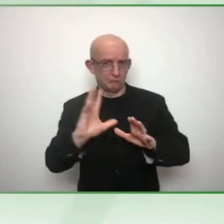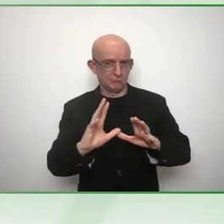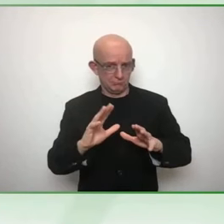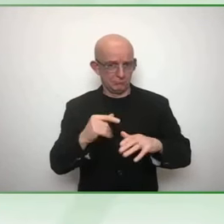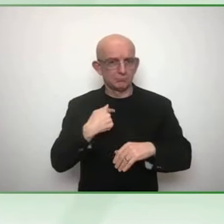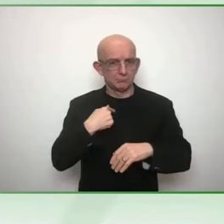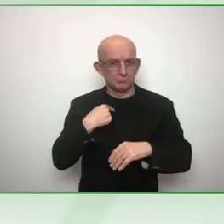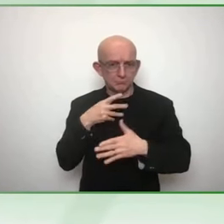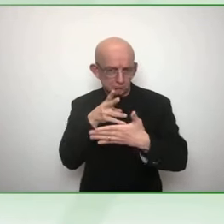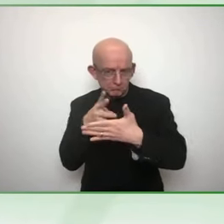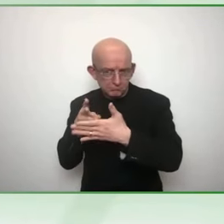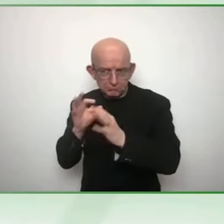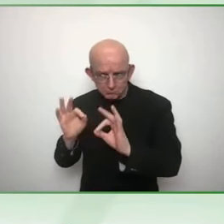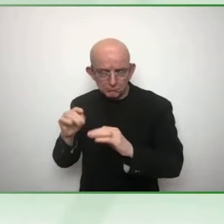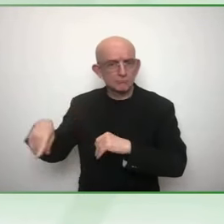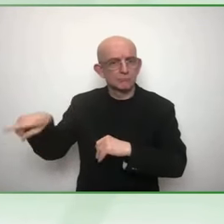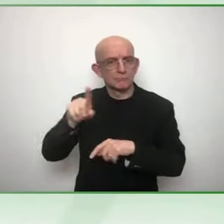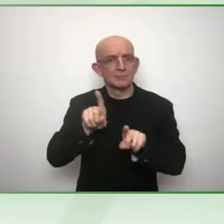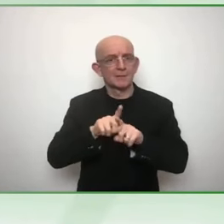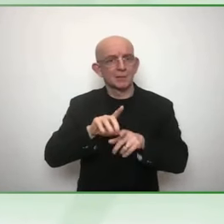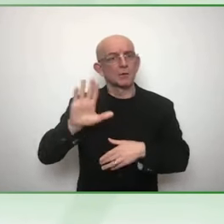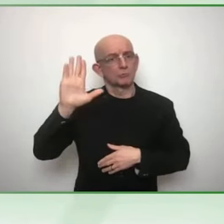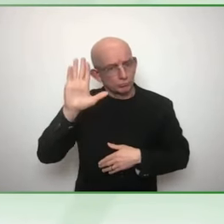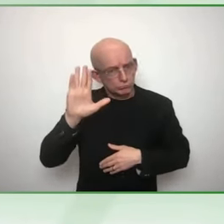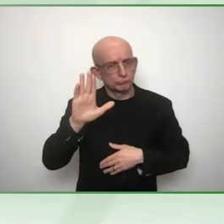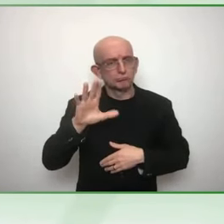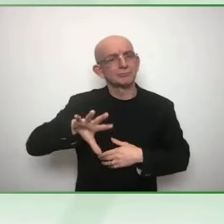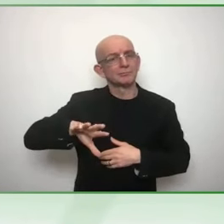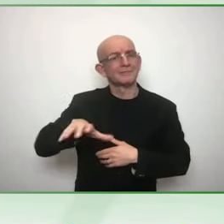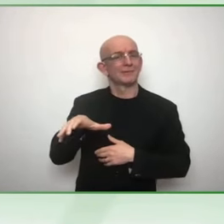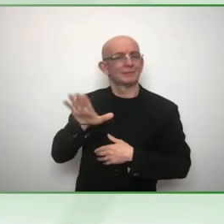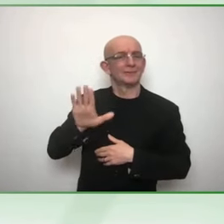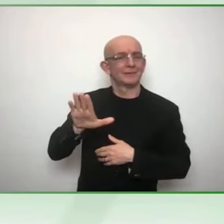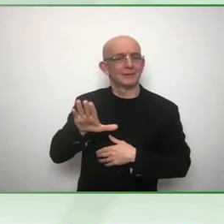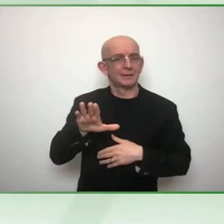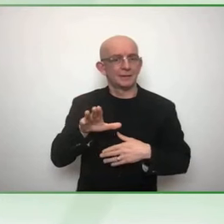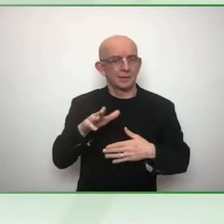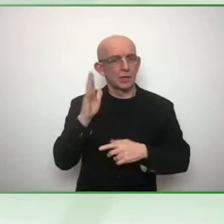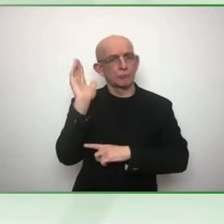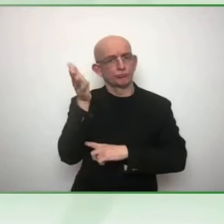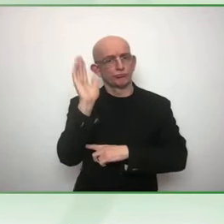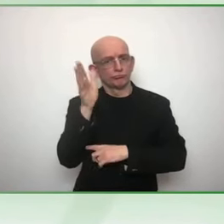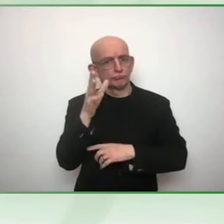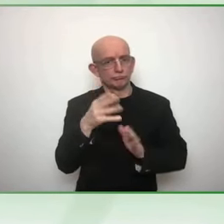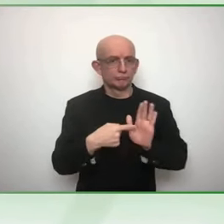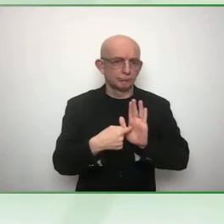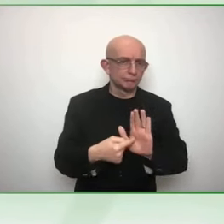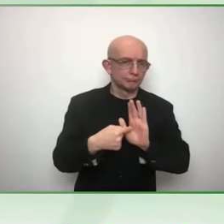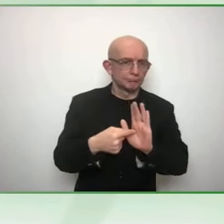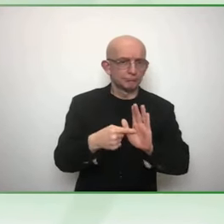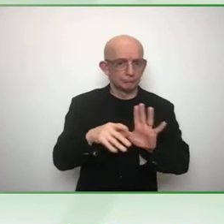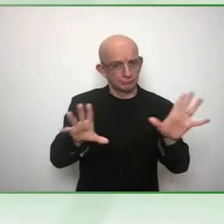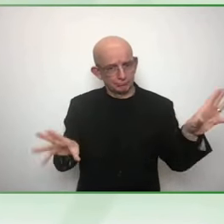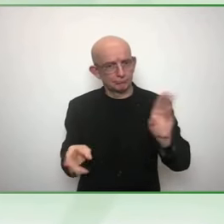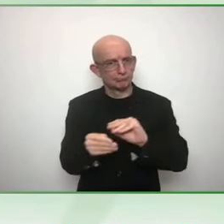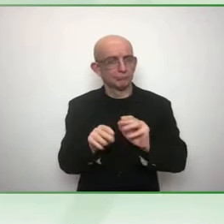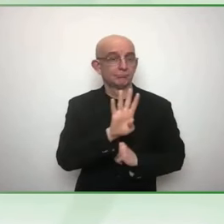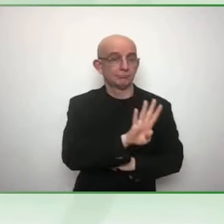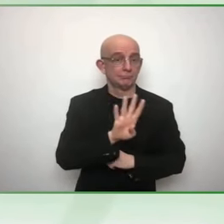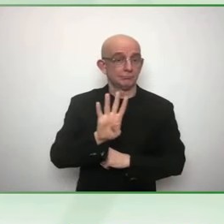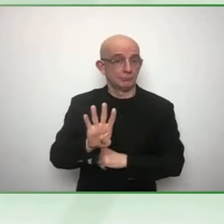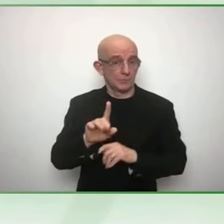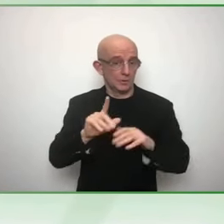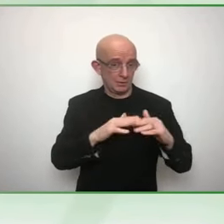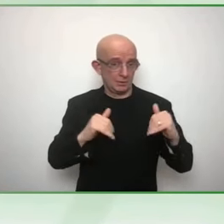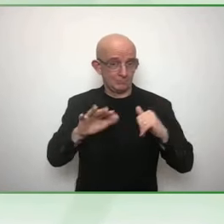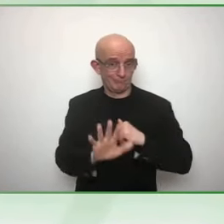all of them talk about disability disability in their report, which I think is amazing. It's a good start. But at